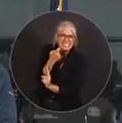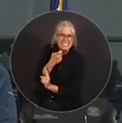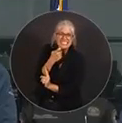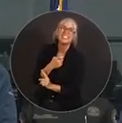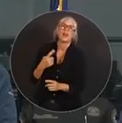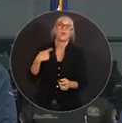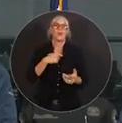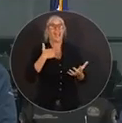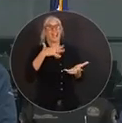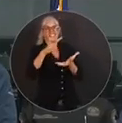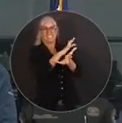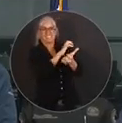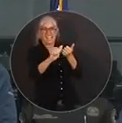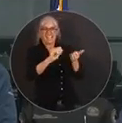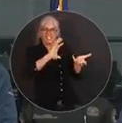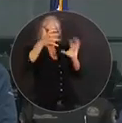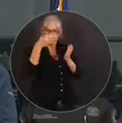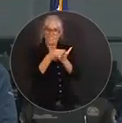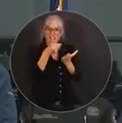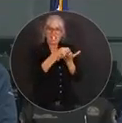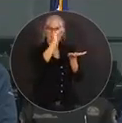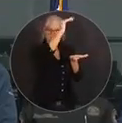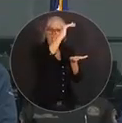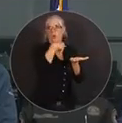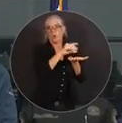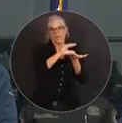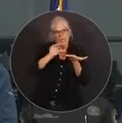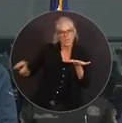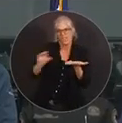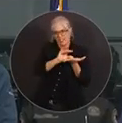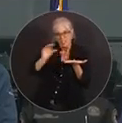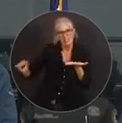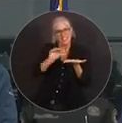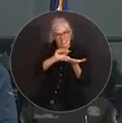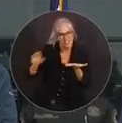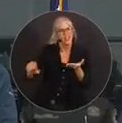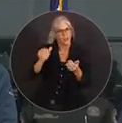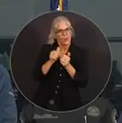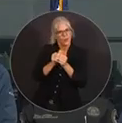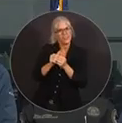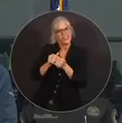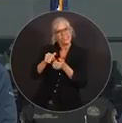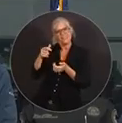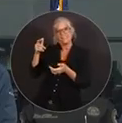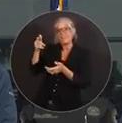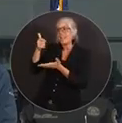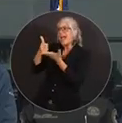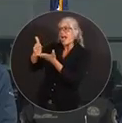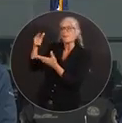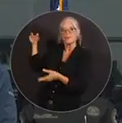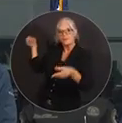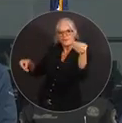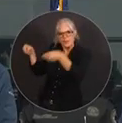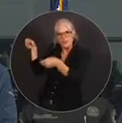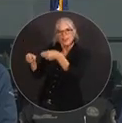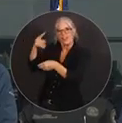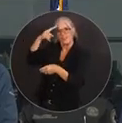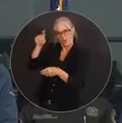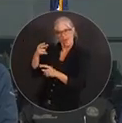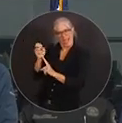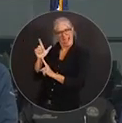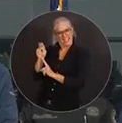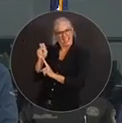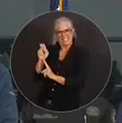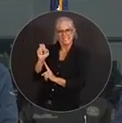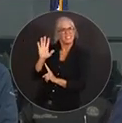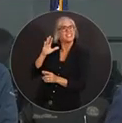could make donations so that that money can go to help with relief efforts for Helene. This is a private fund. The